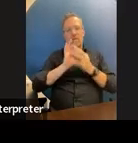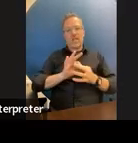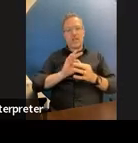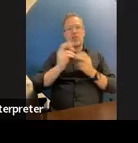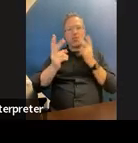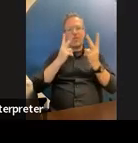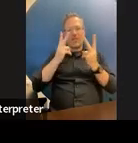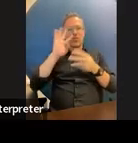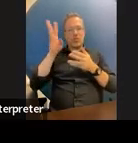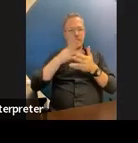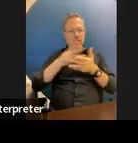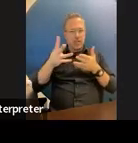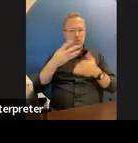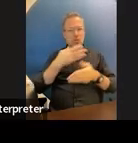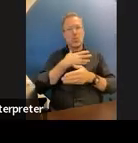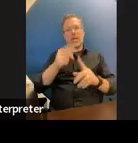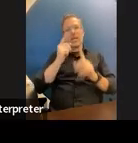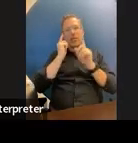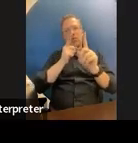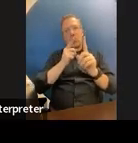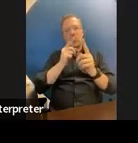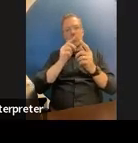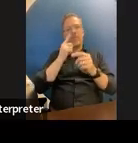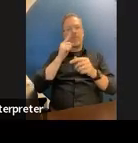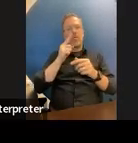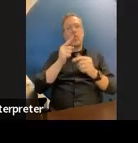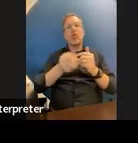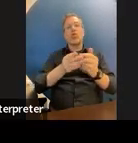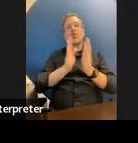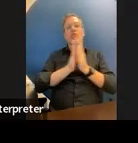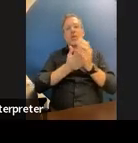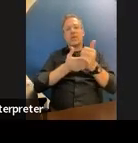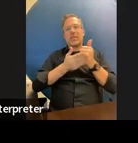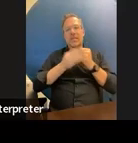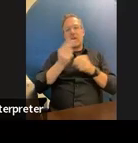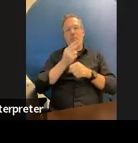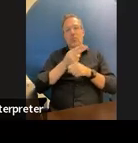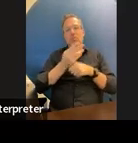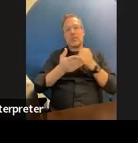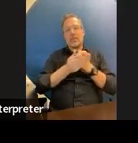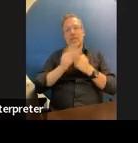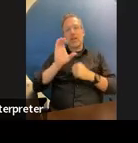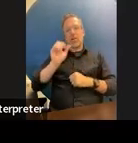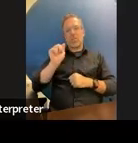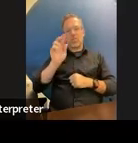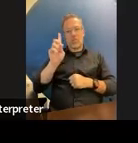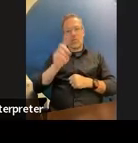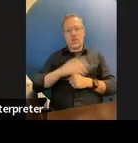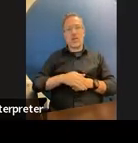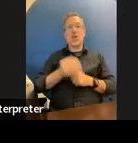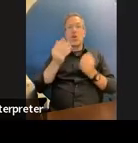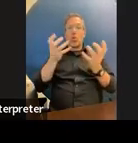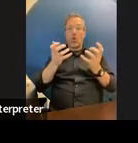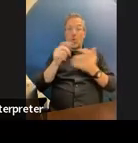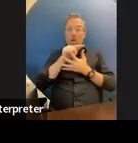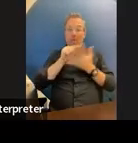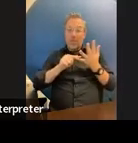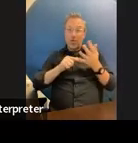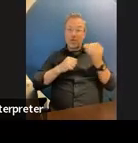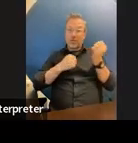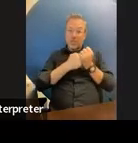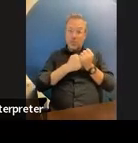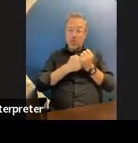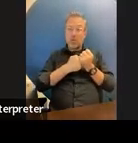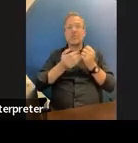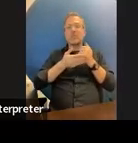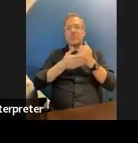schedule and a goal around requesting help using a help card right so we want those visual supports visual schedule and help card